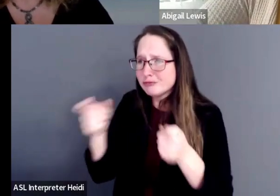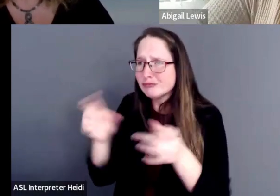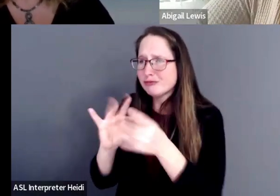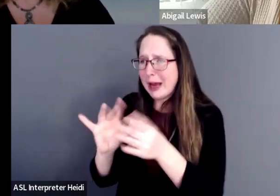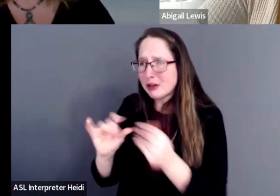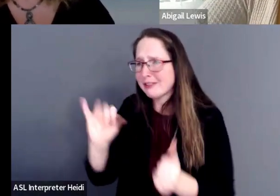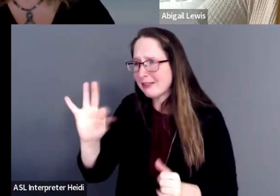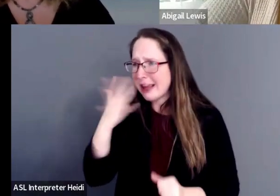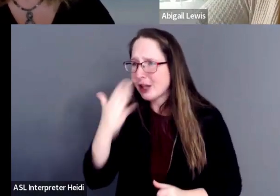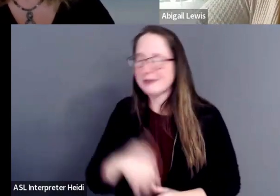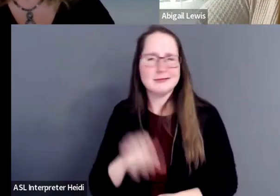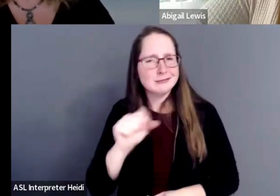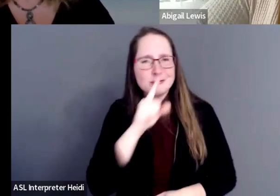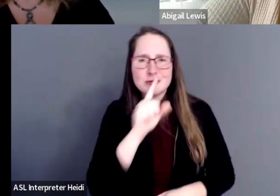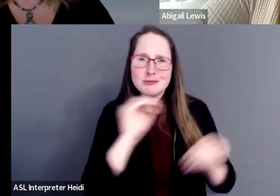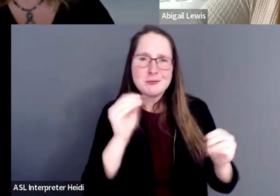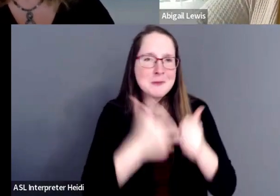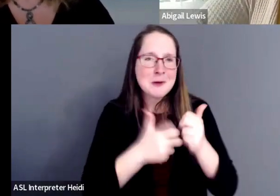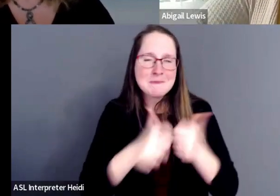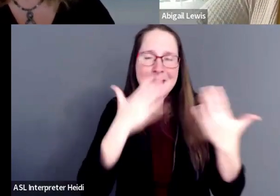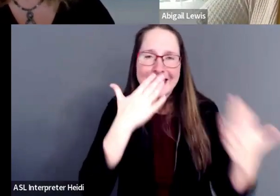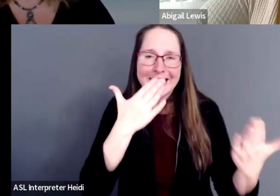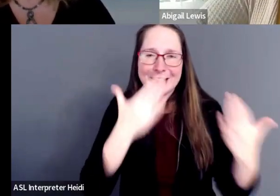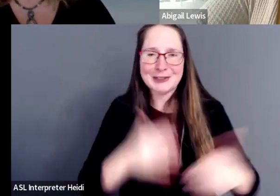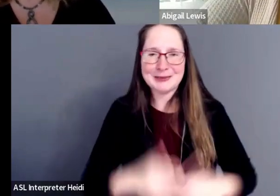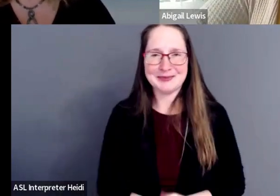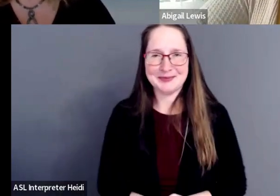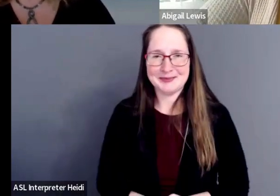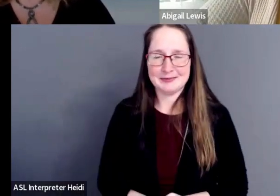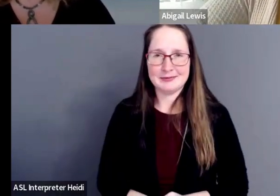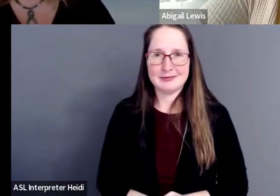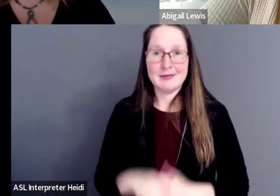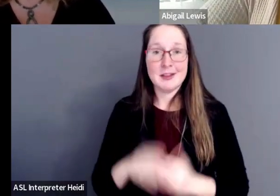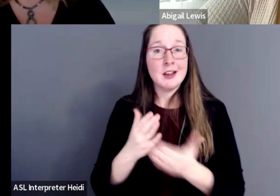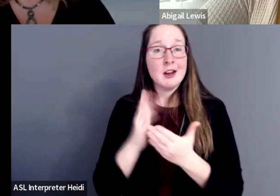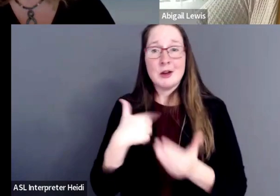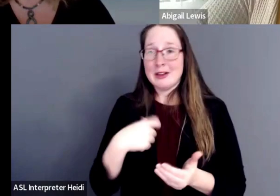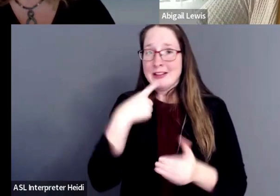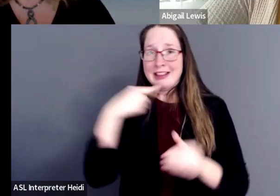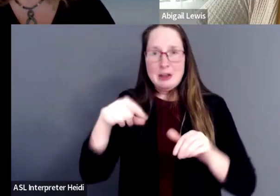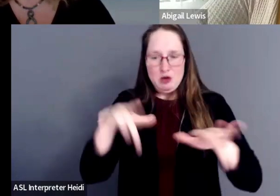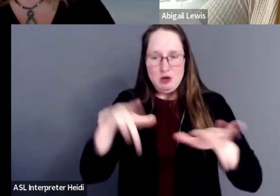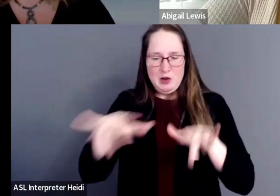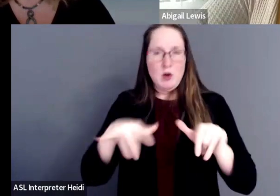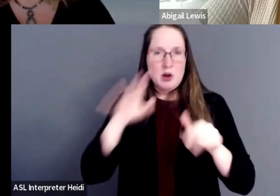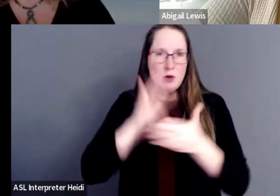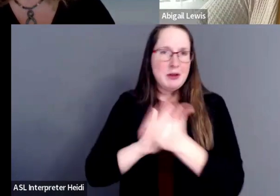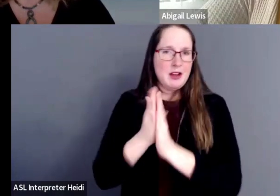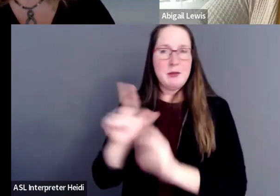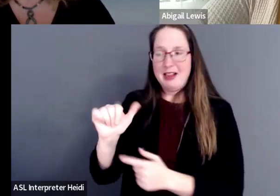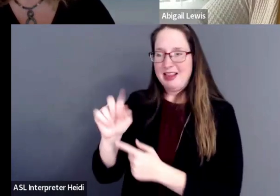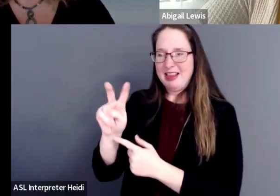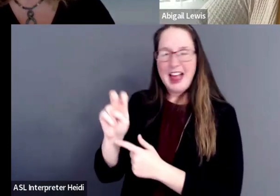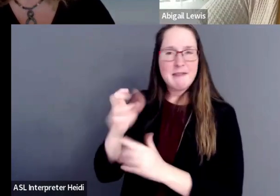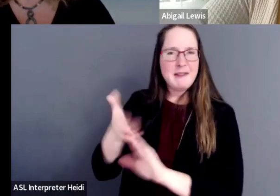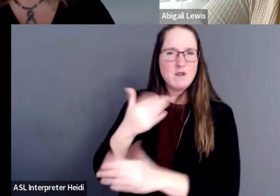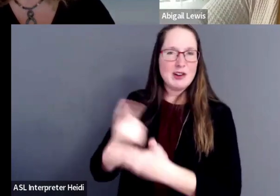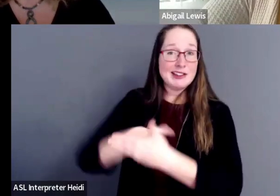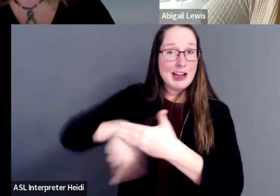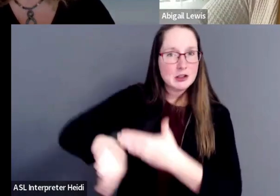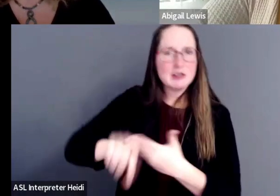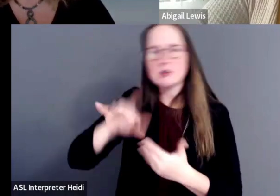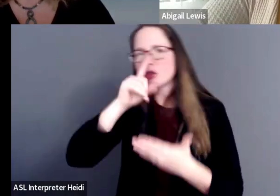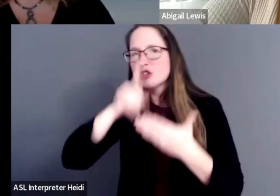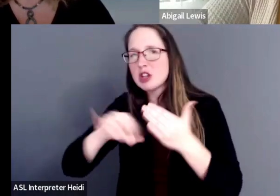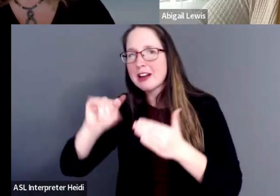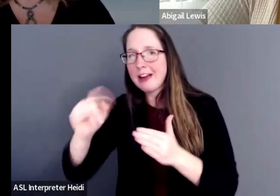No problem. Thank you. Well, like we said, this recording will go live by next week at the latest, so be sure to check